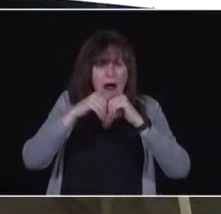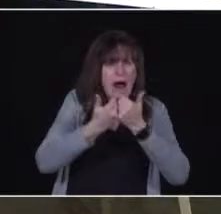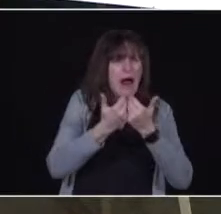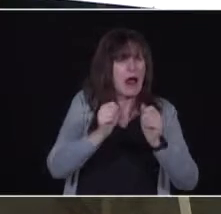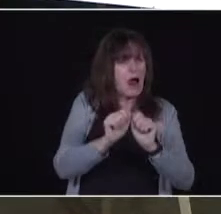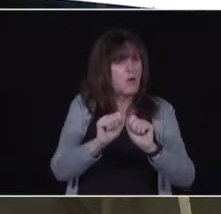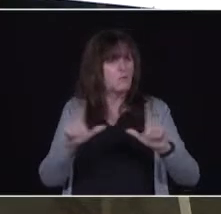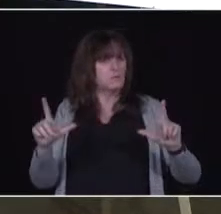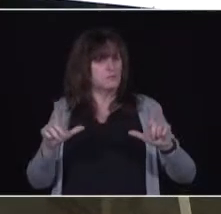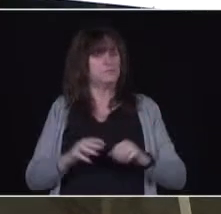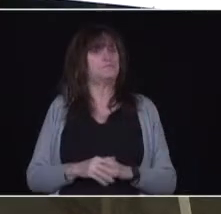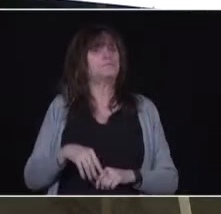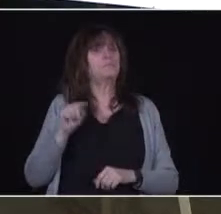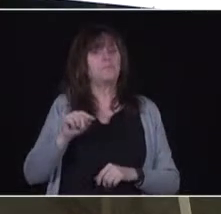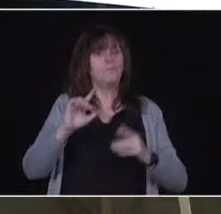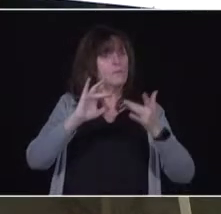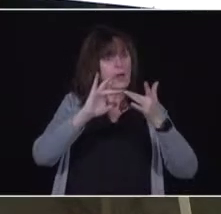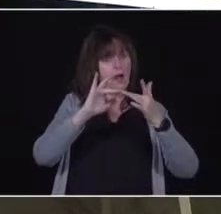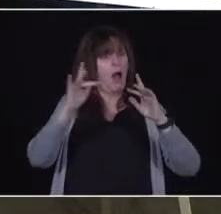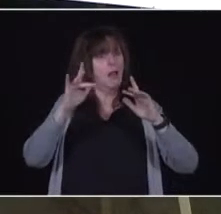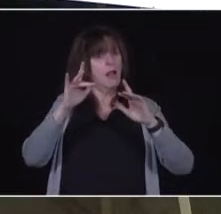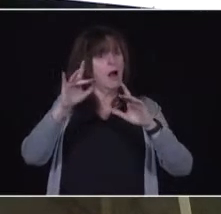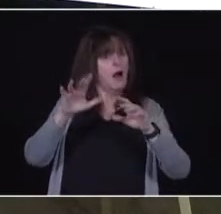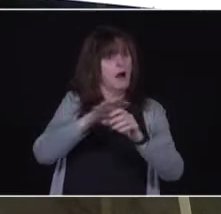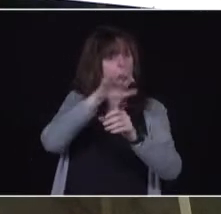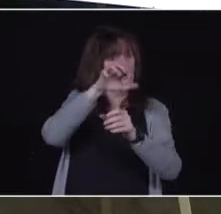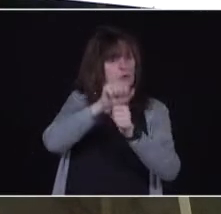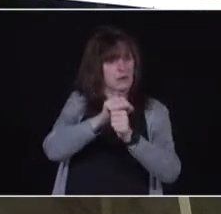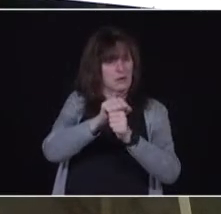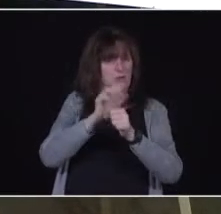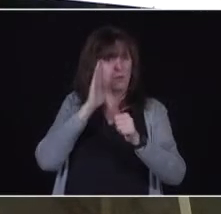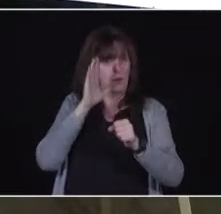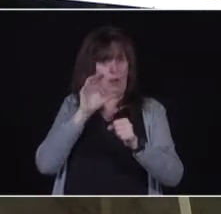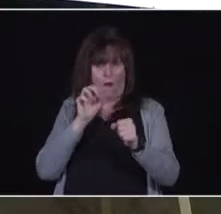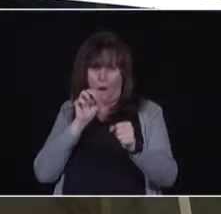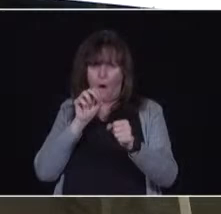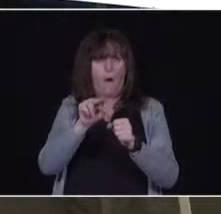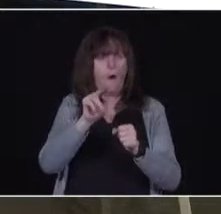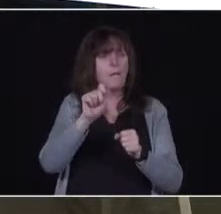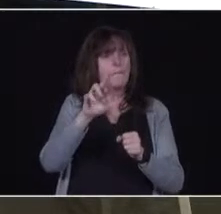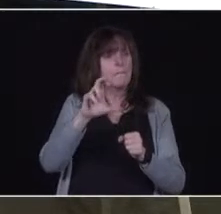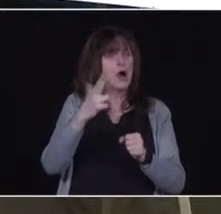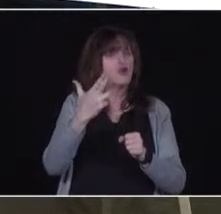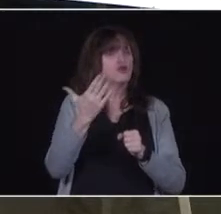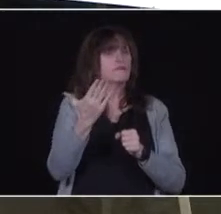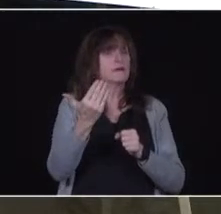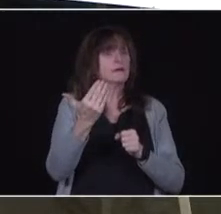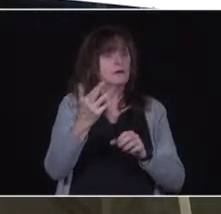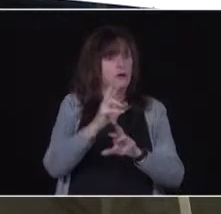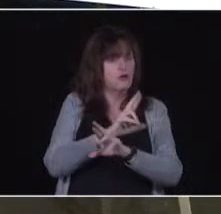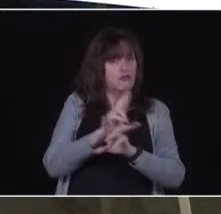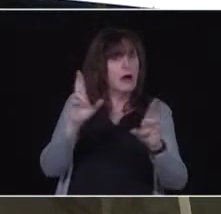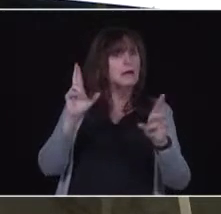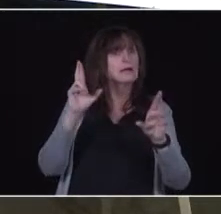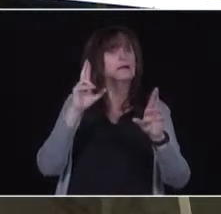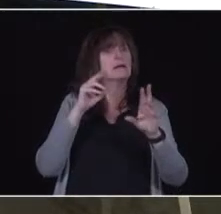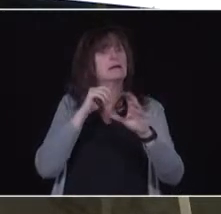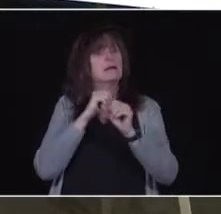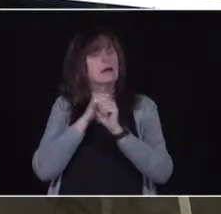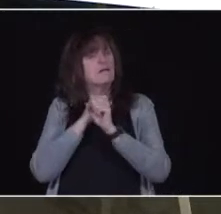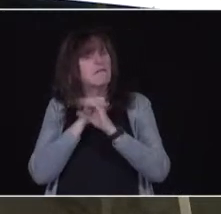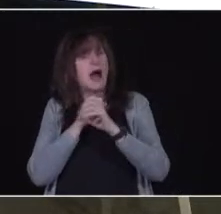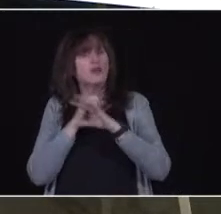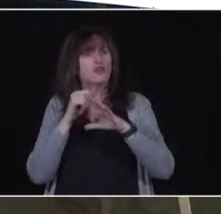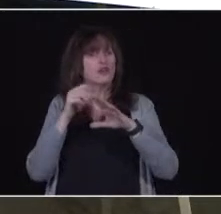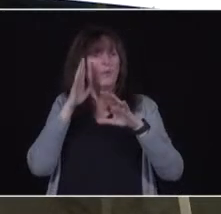system. We will stand up the customer service desk, both of those on the 15th of March. We will have a flyer go out to the households to say, when it's your